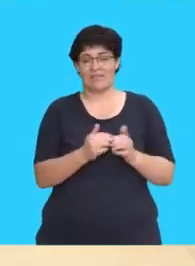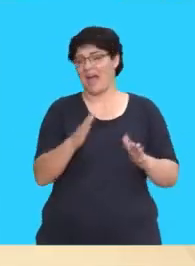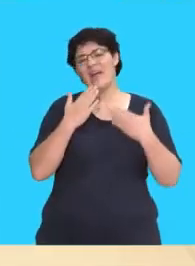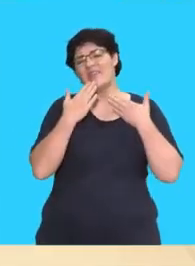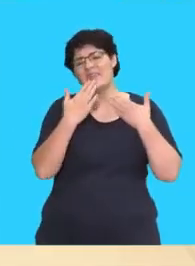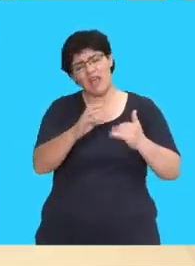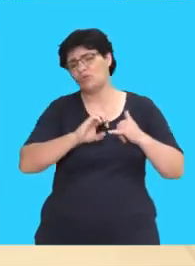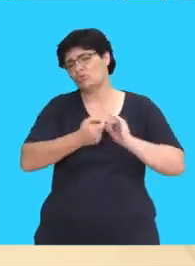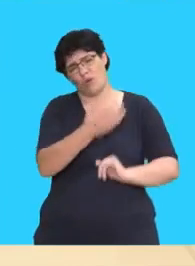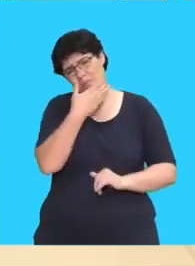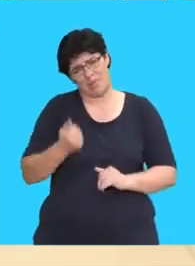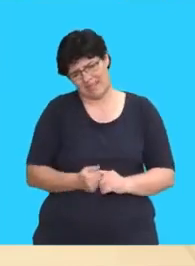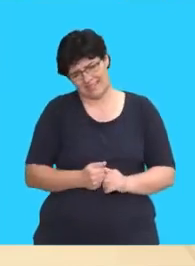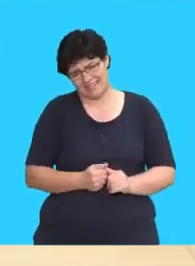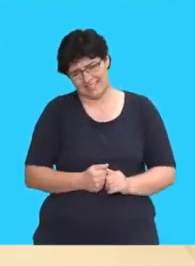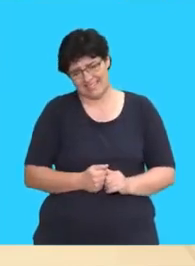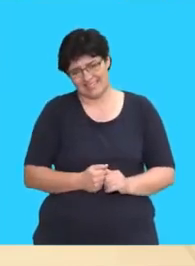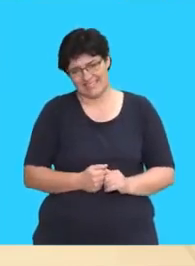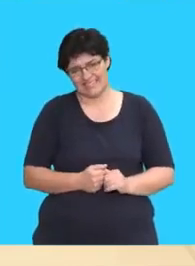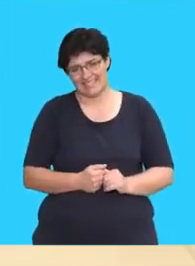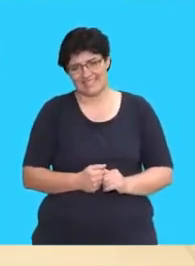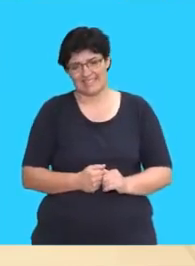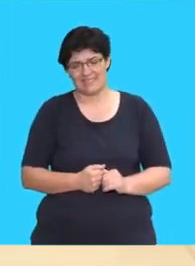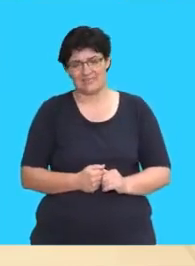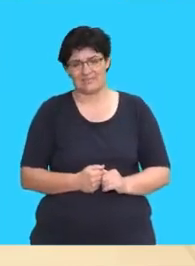Thank you for always trying very hard.